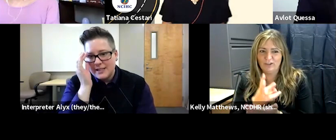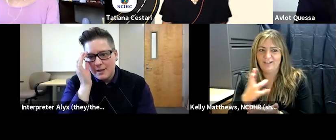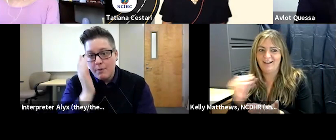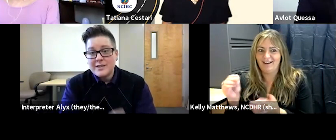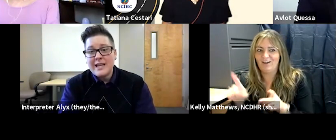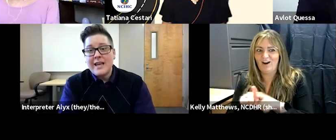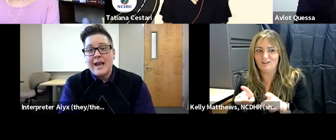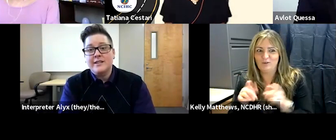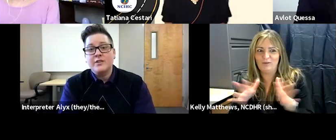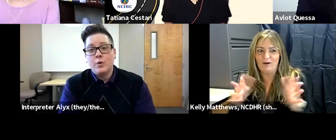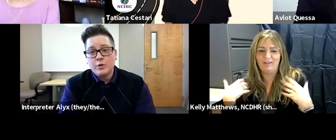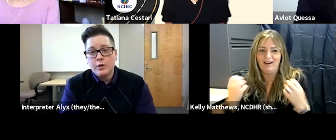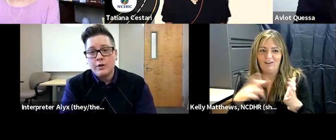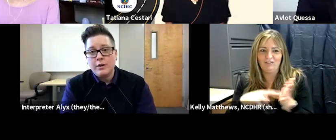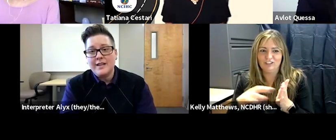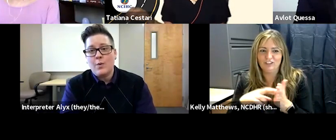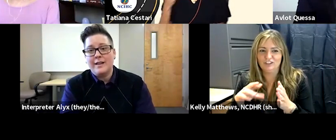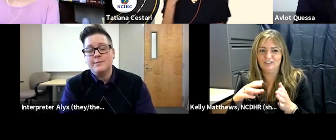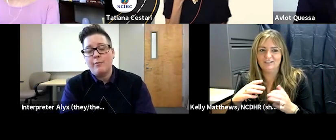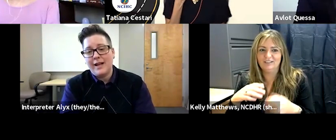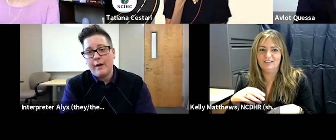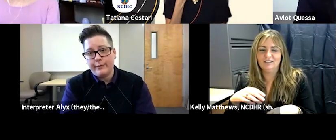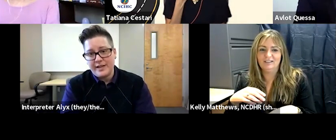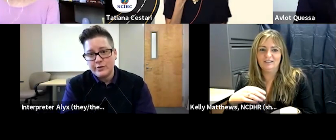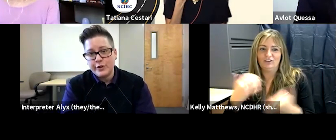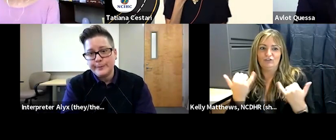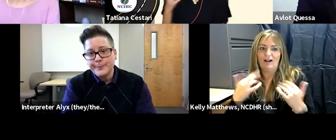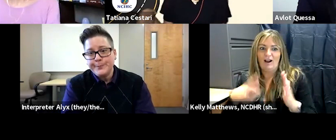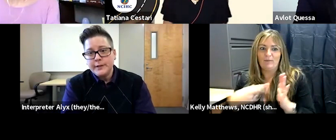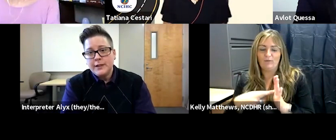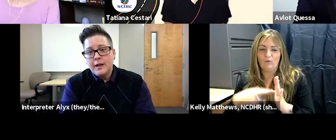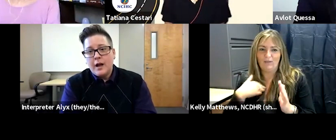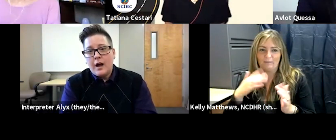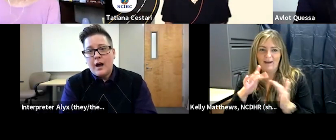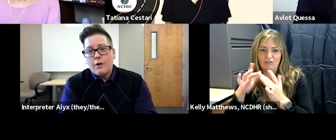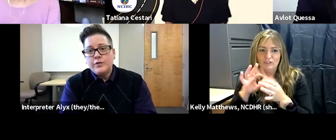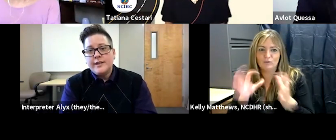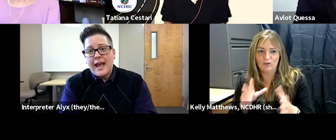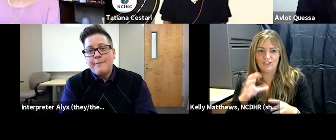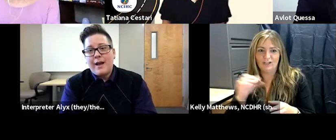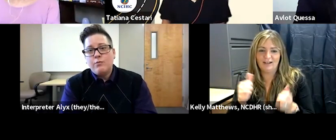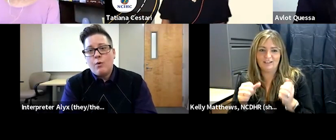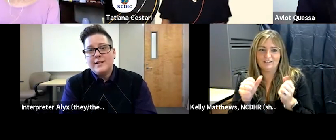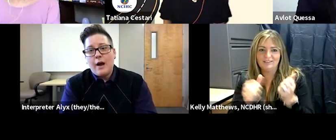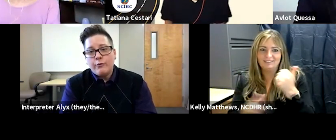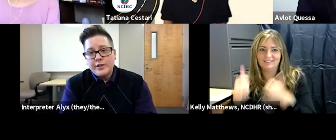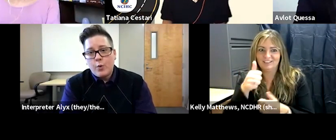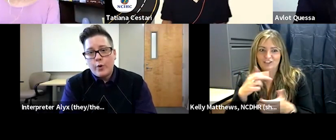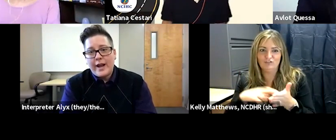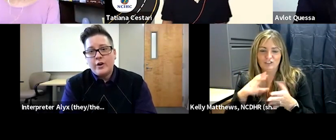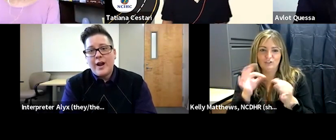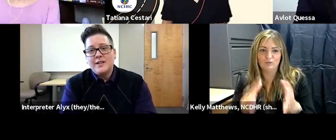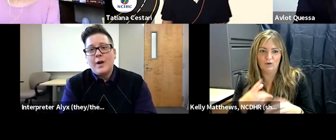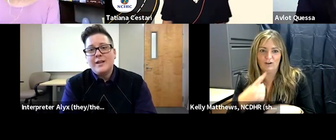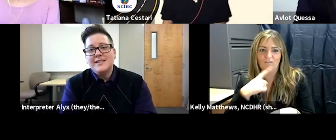is mostly as a social worker as well as public health researcher today my role is outreach